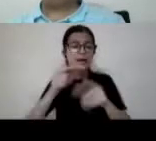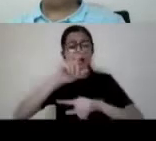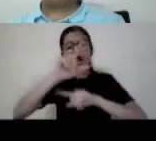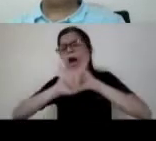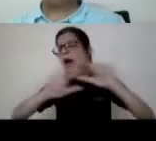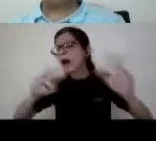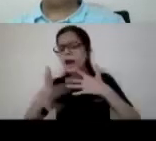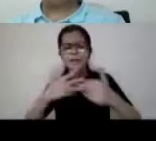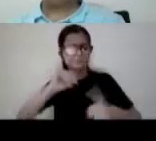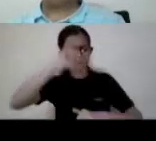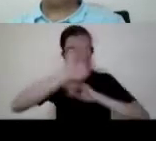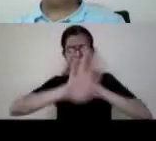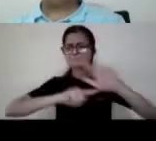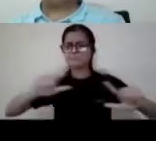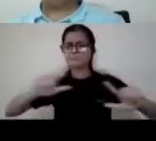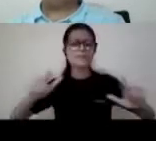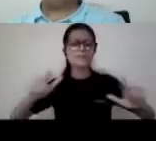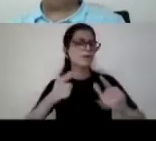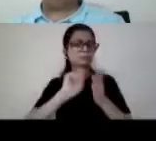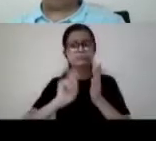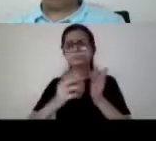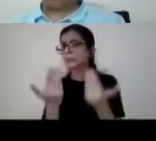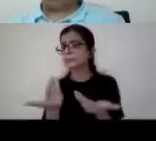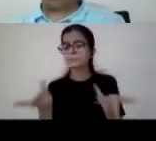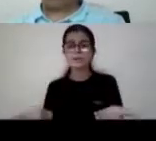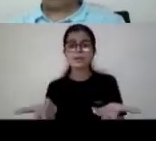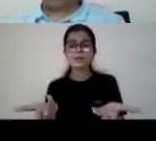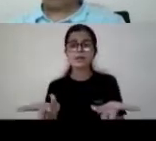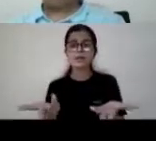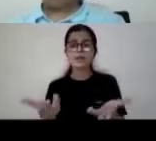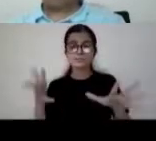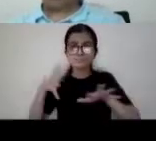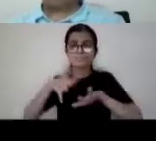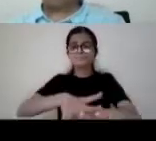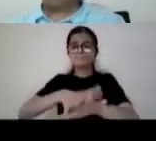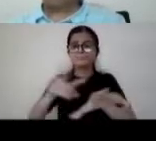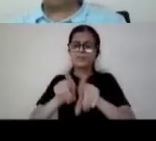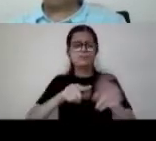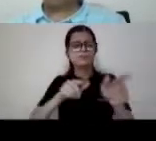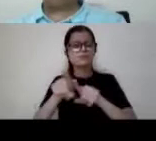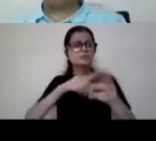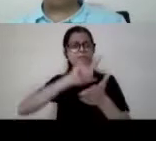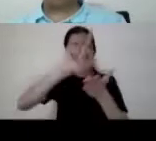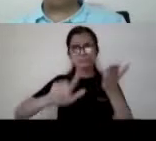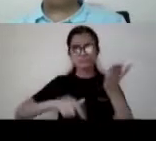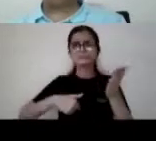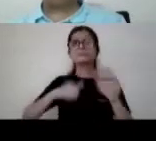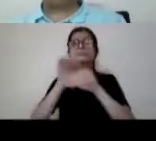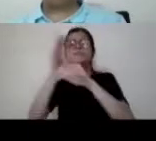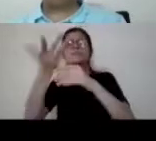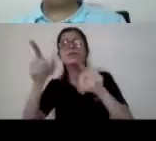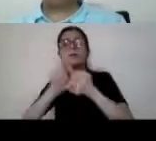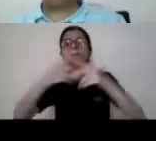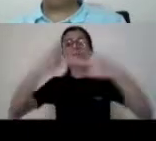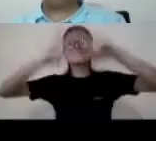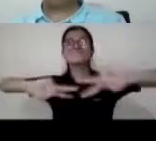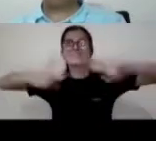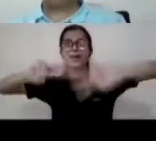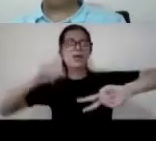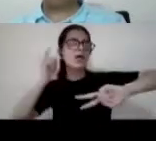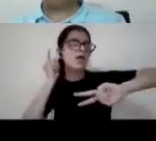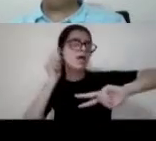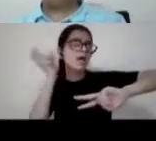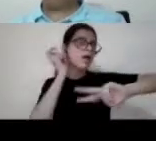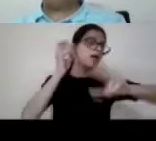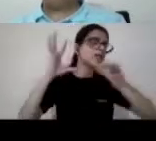in the mainstream script there is no longer that if i write a letter i will need a transcriber to transcribe into some format that